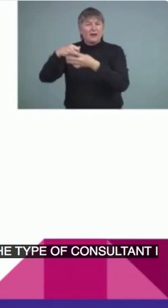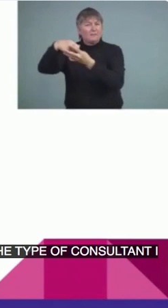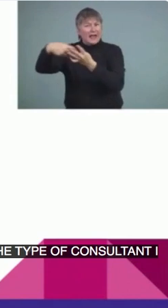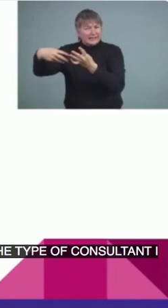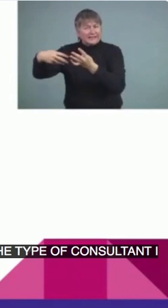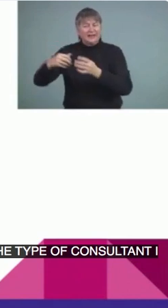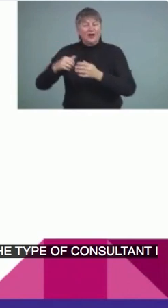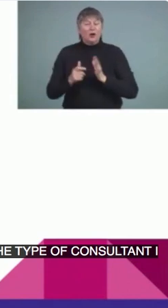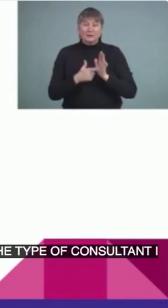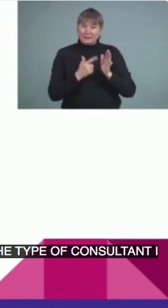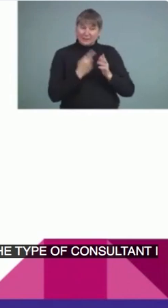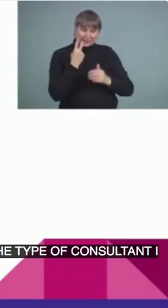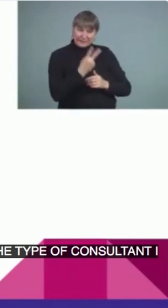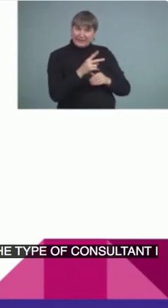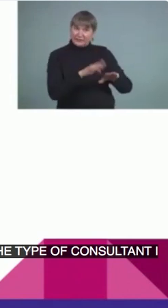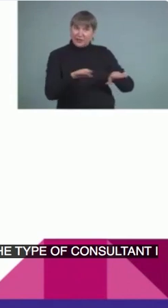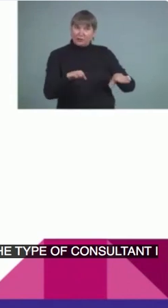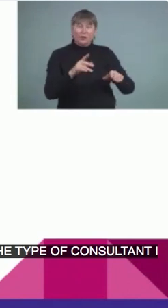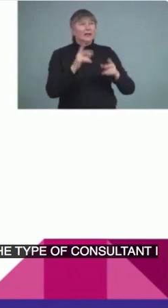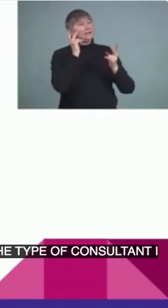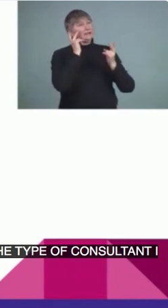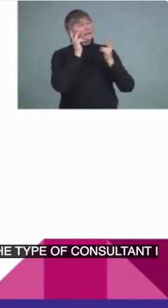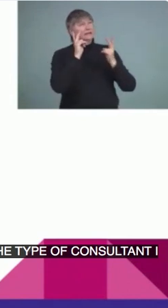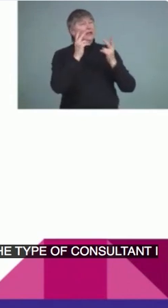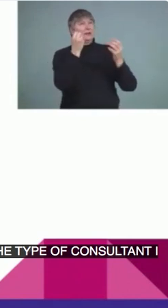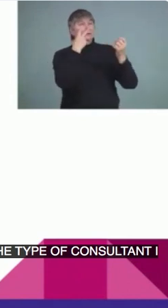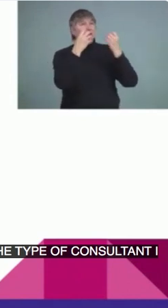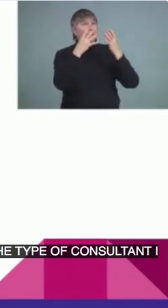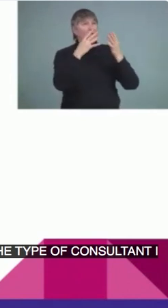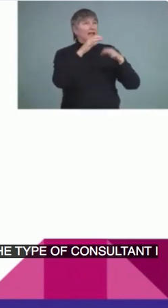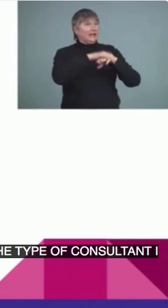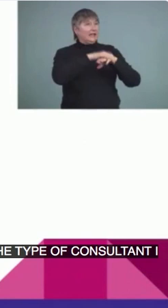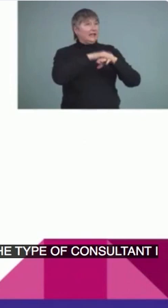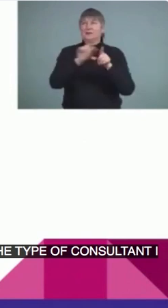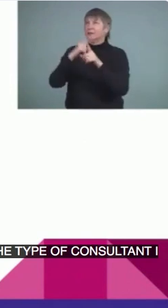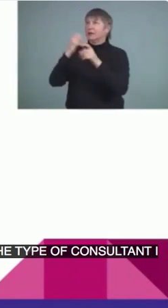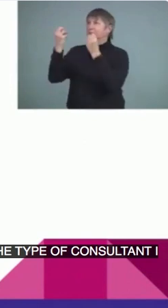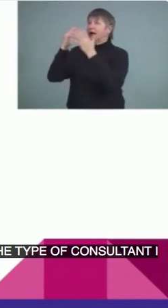see children being exposed to English and other languages simultaneously.